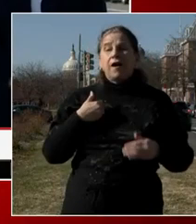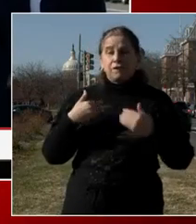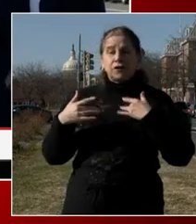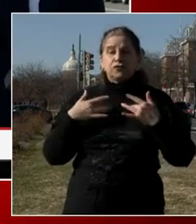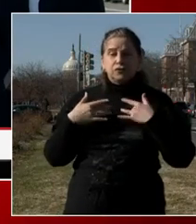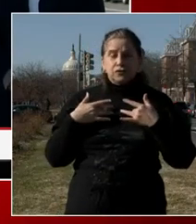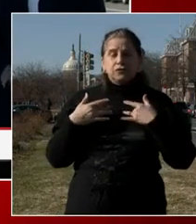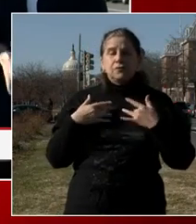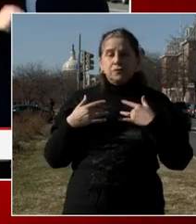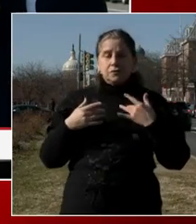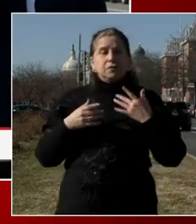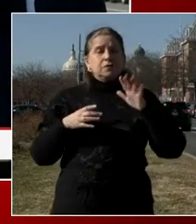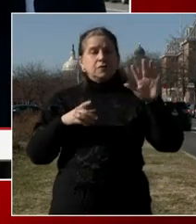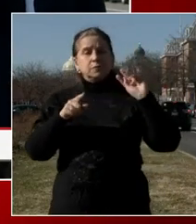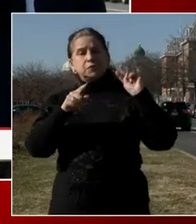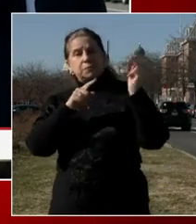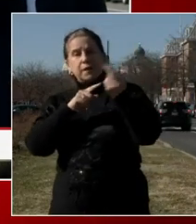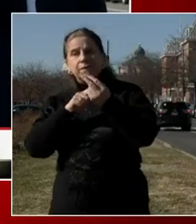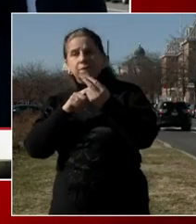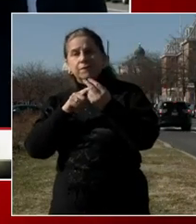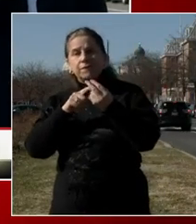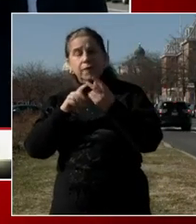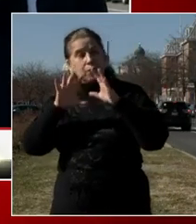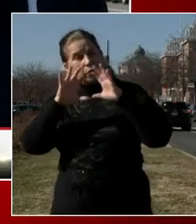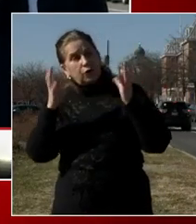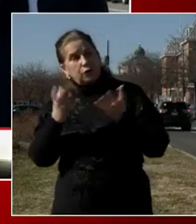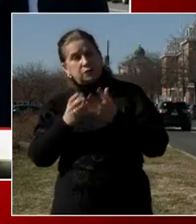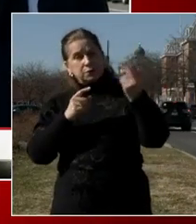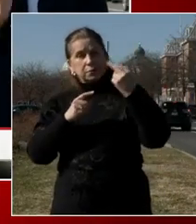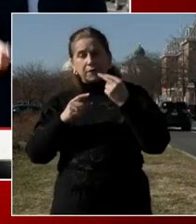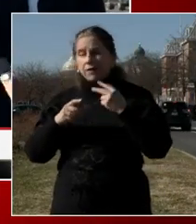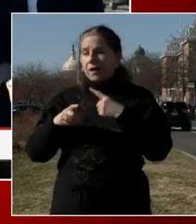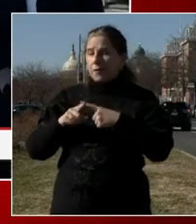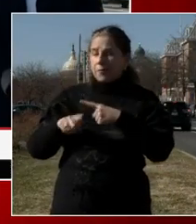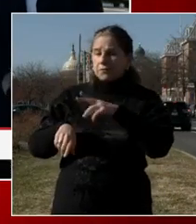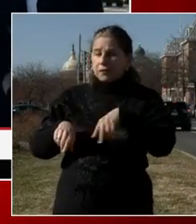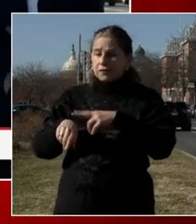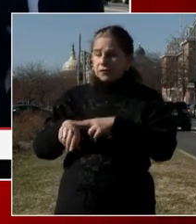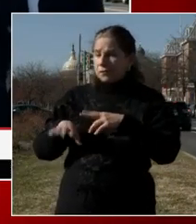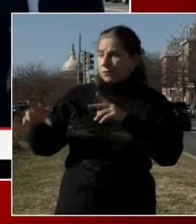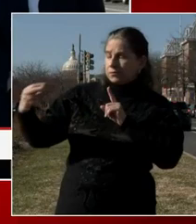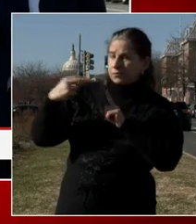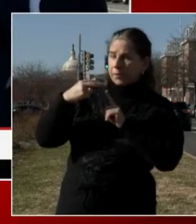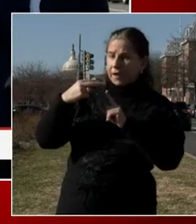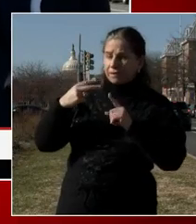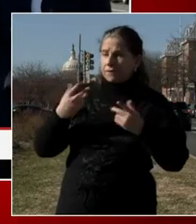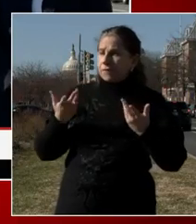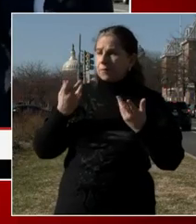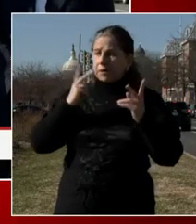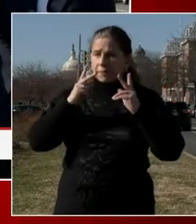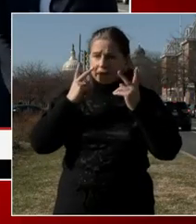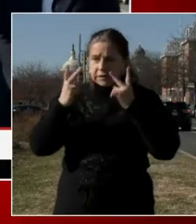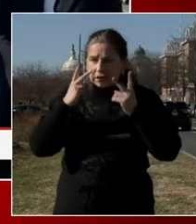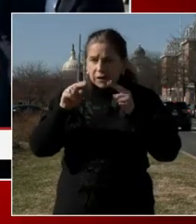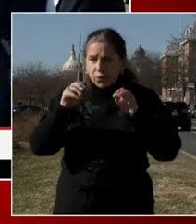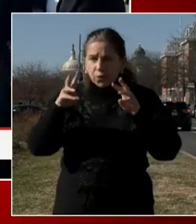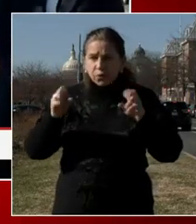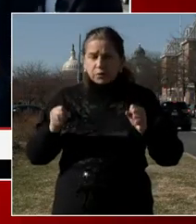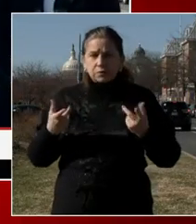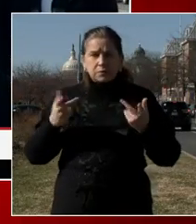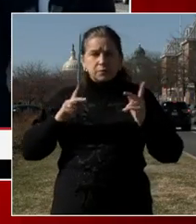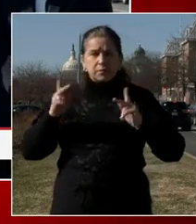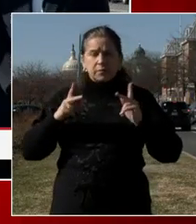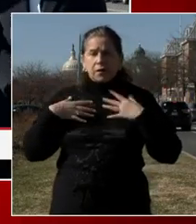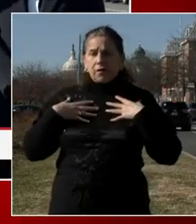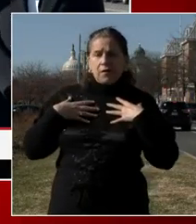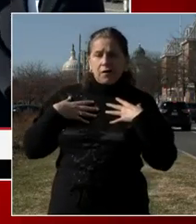domestic perspective in terms of what they're seeing. And those, you know, those, those are are rightfully, uh, so concerns that these individuals might